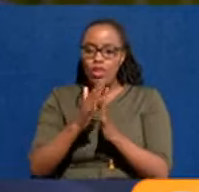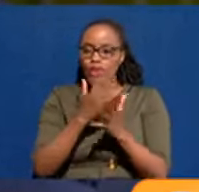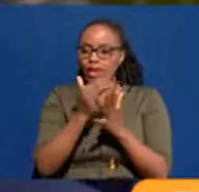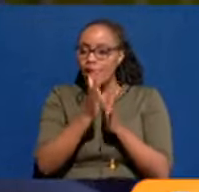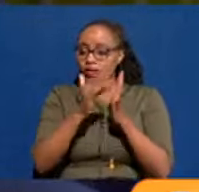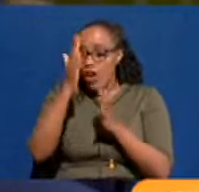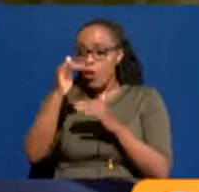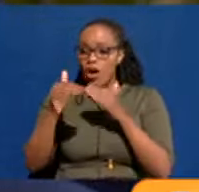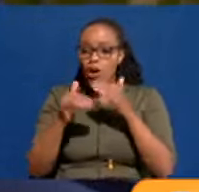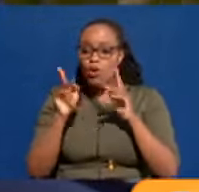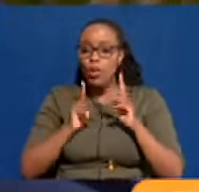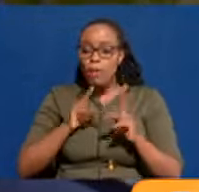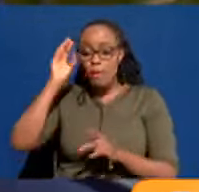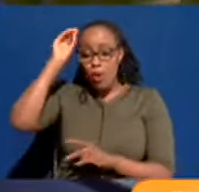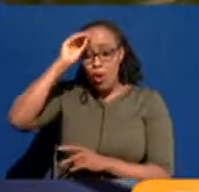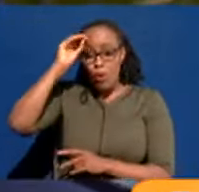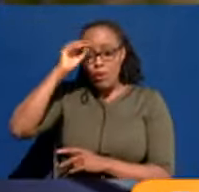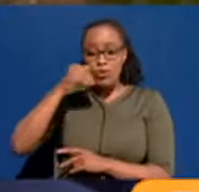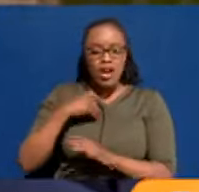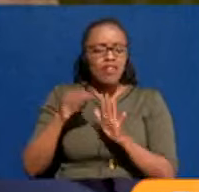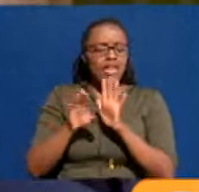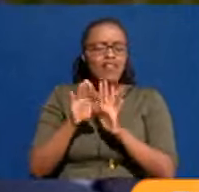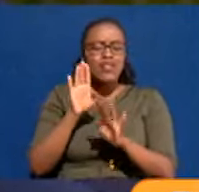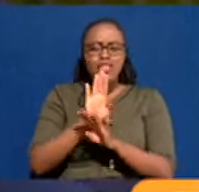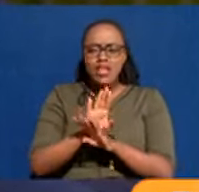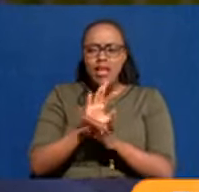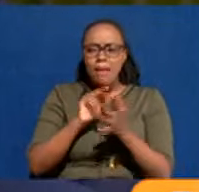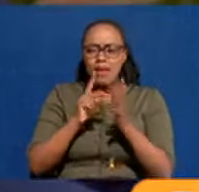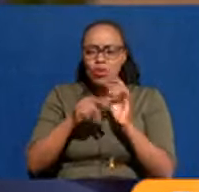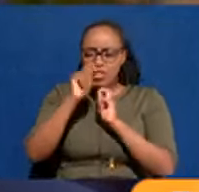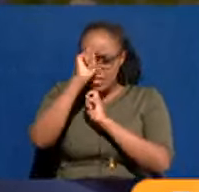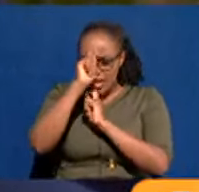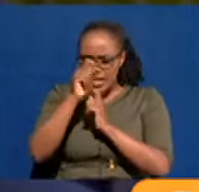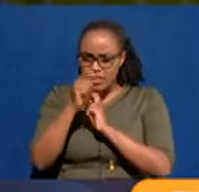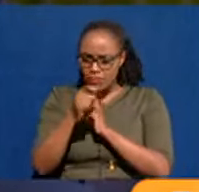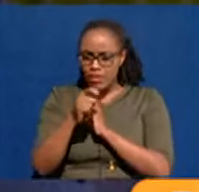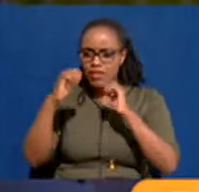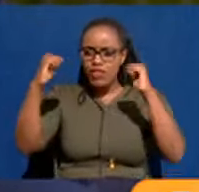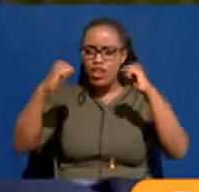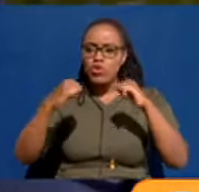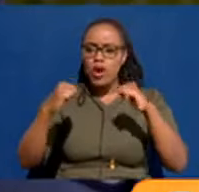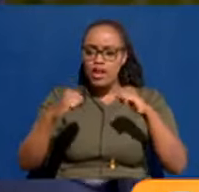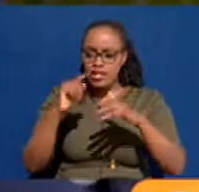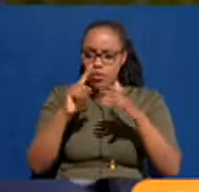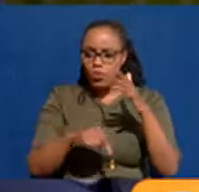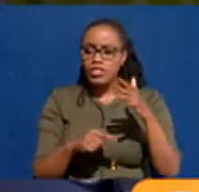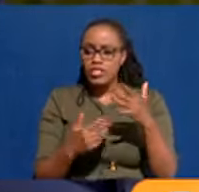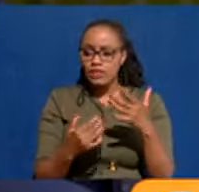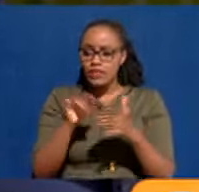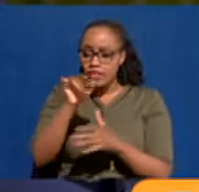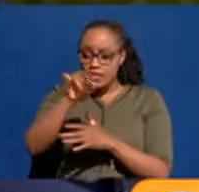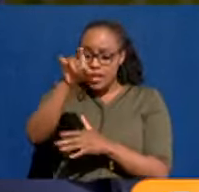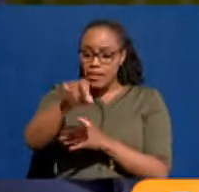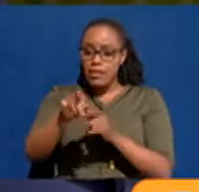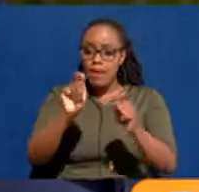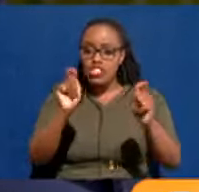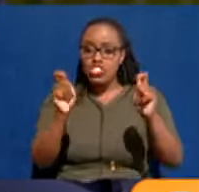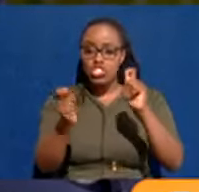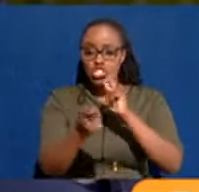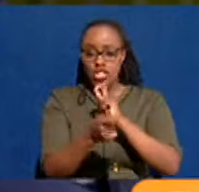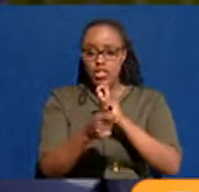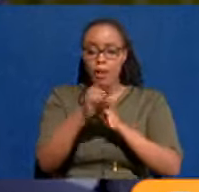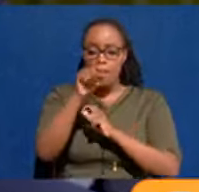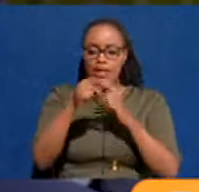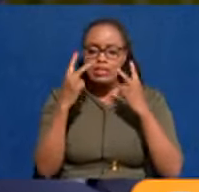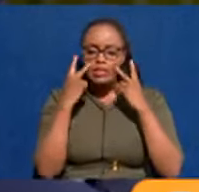Because everybody has an opinion on everything. So just respectfully agreeing, you know, that this must change. We